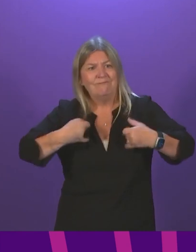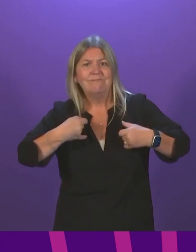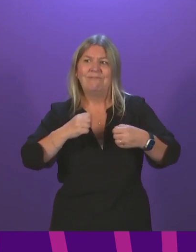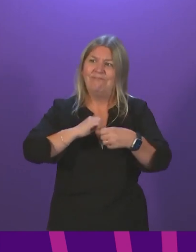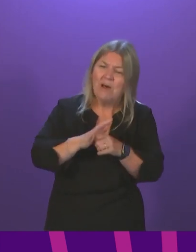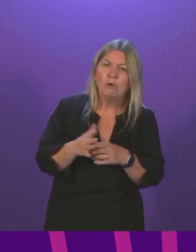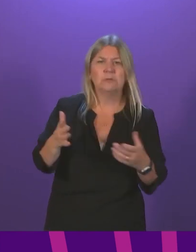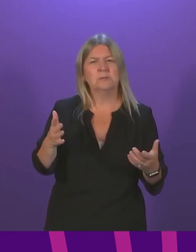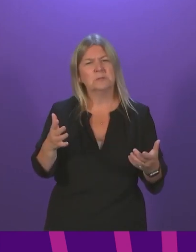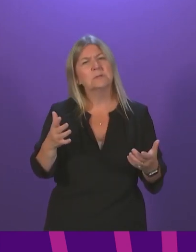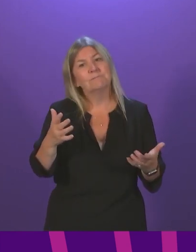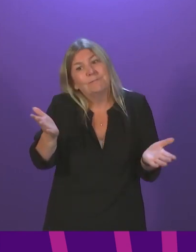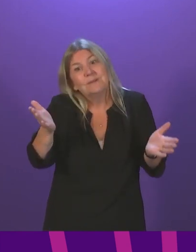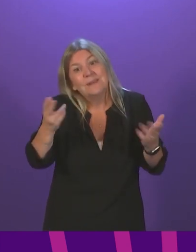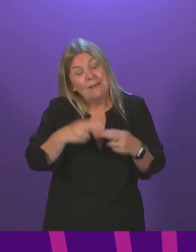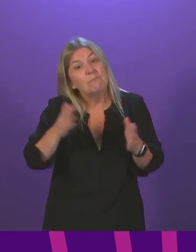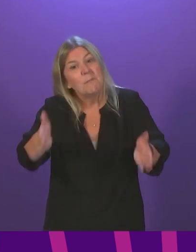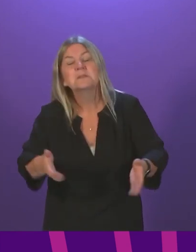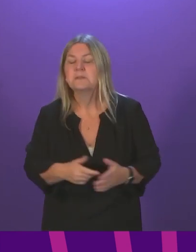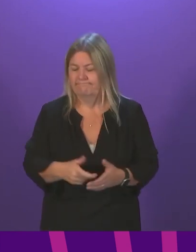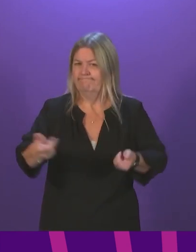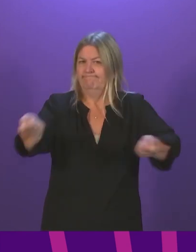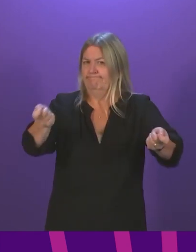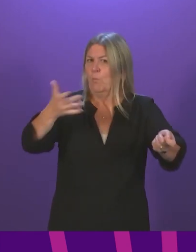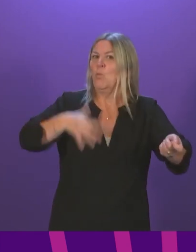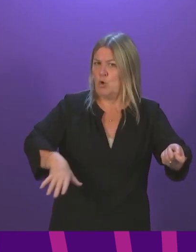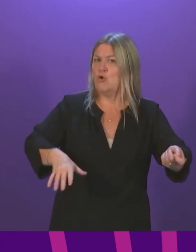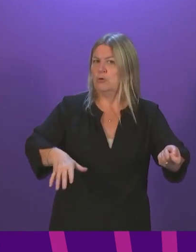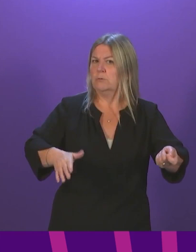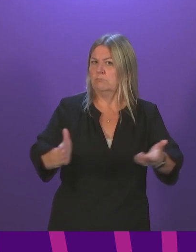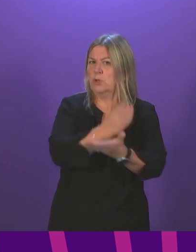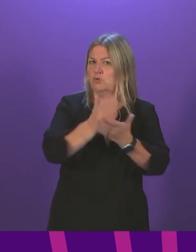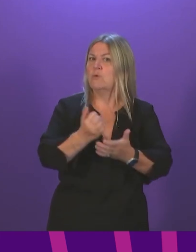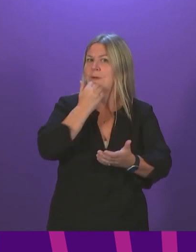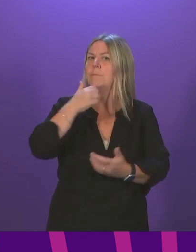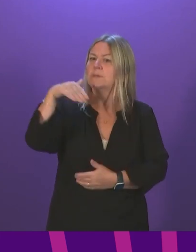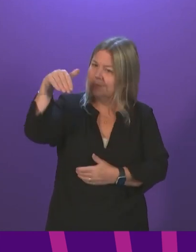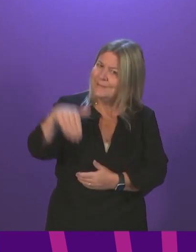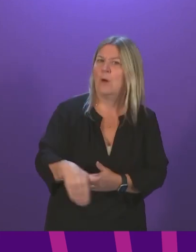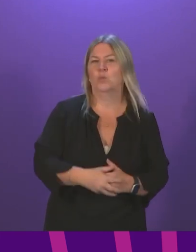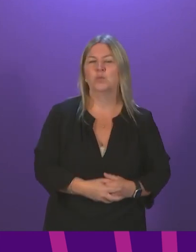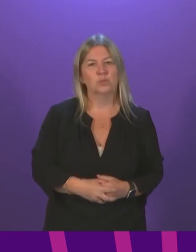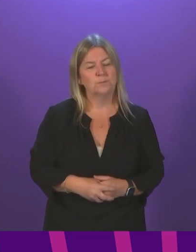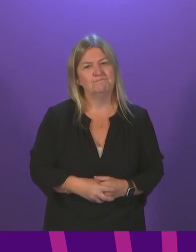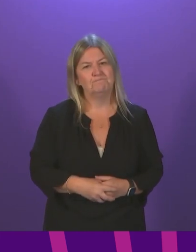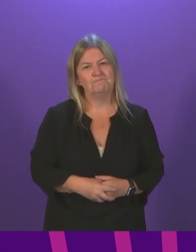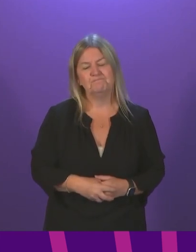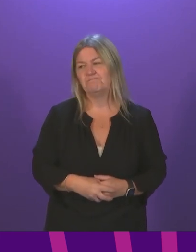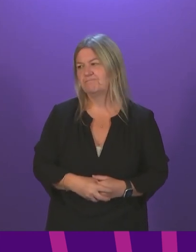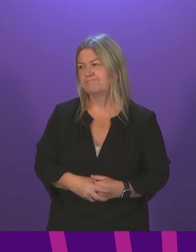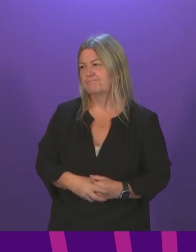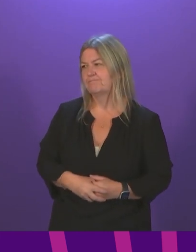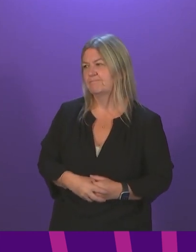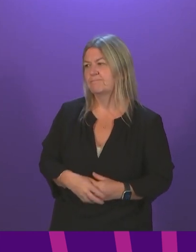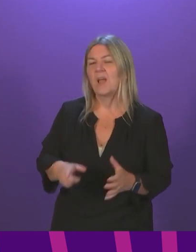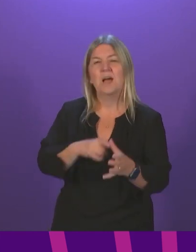that resolutely, and we continue to do all of the things we are doing right now to keep that downward pressure on cases. Anna Sarwar. Thank you, President.